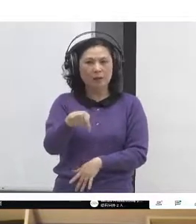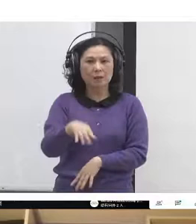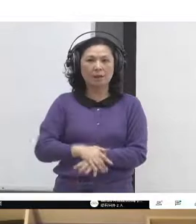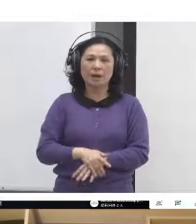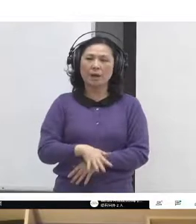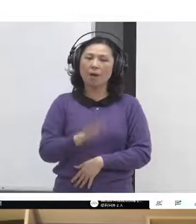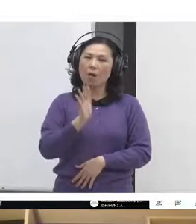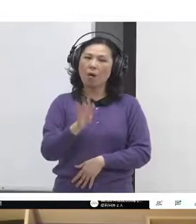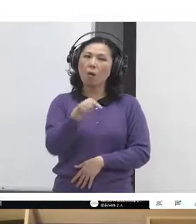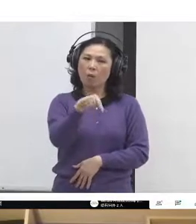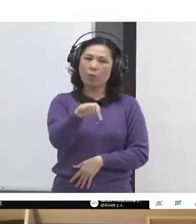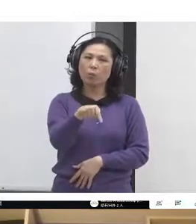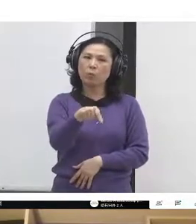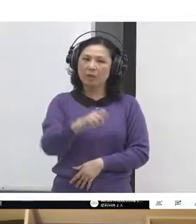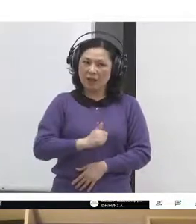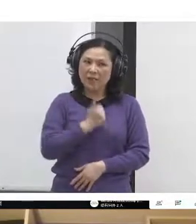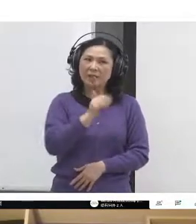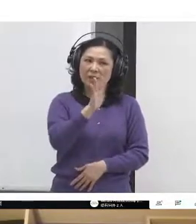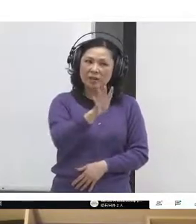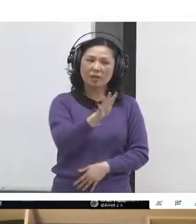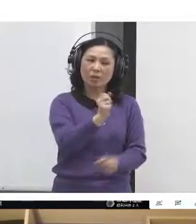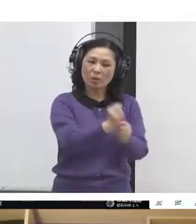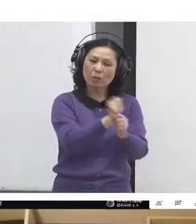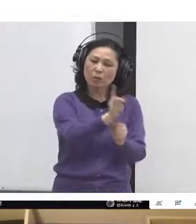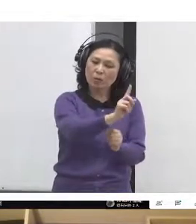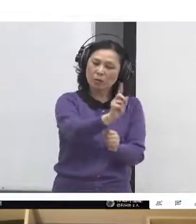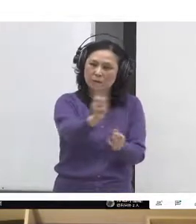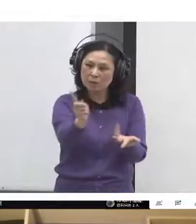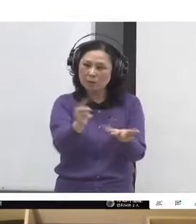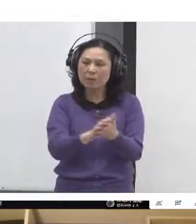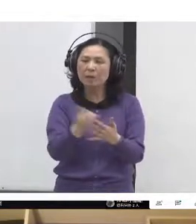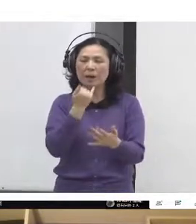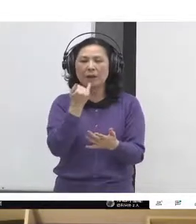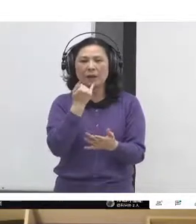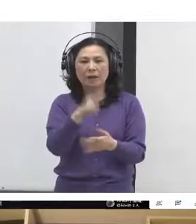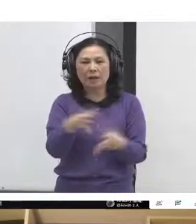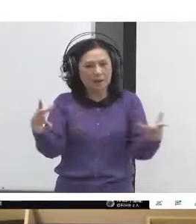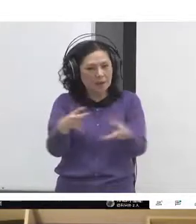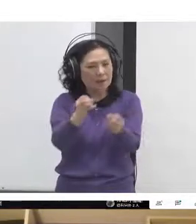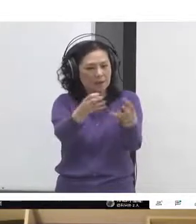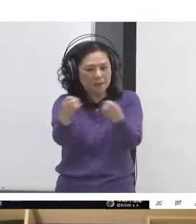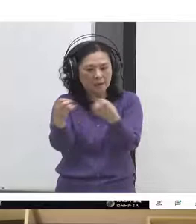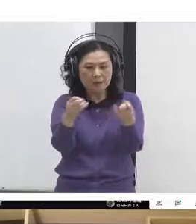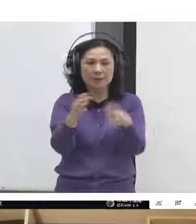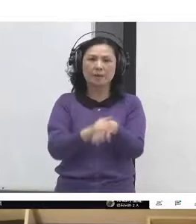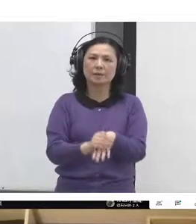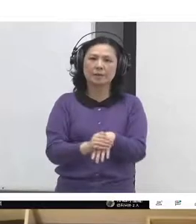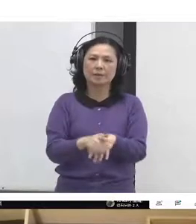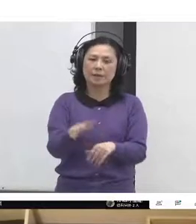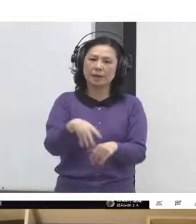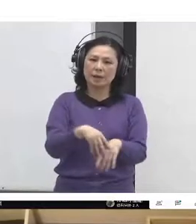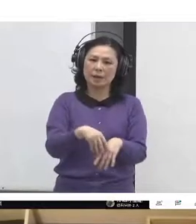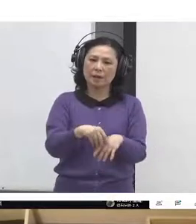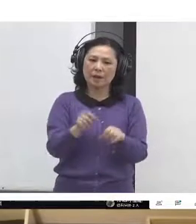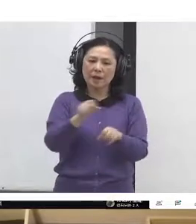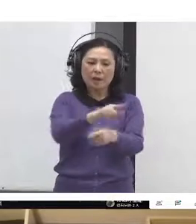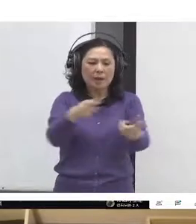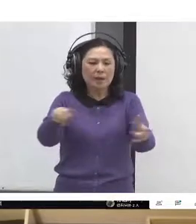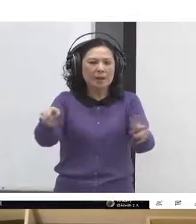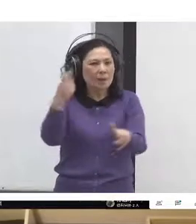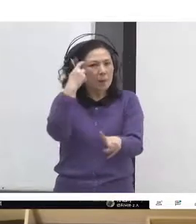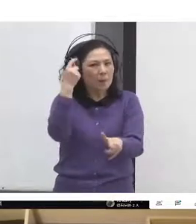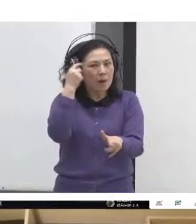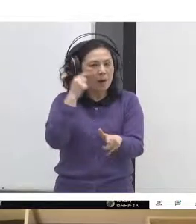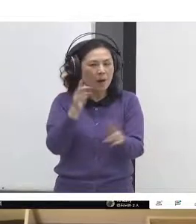here's the opportunity to integrate all of those views into a final position. Let's really connect and relate as